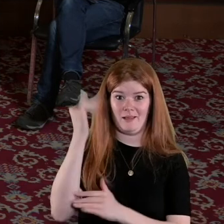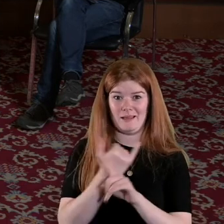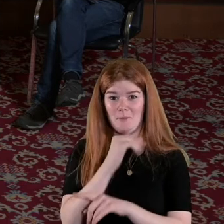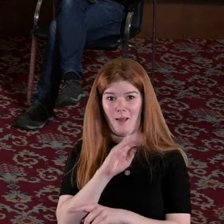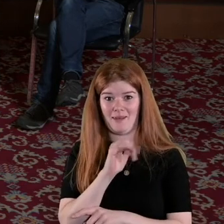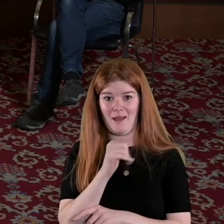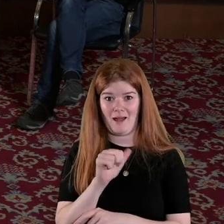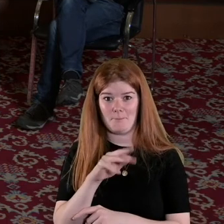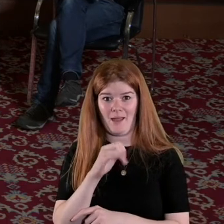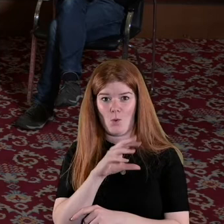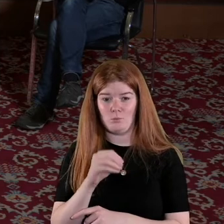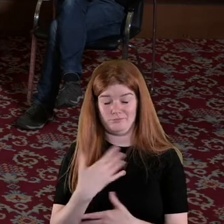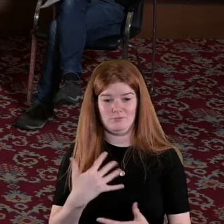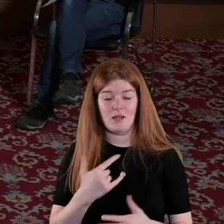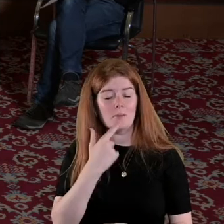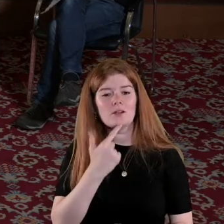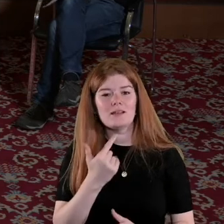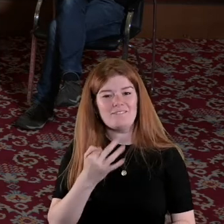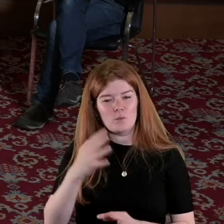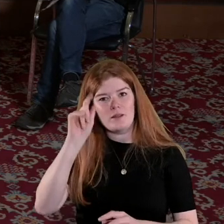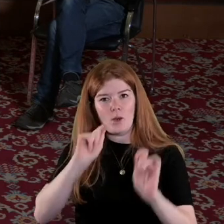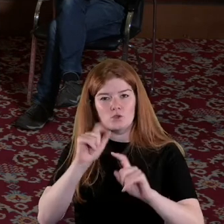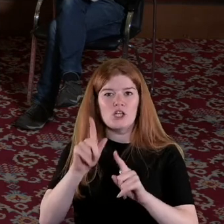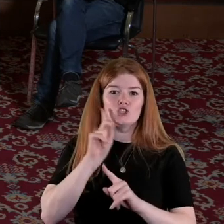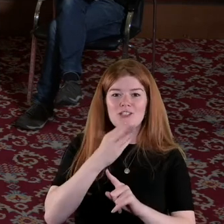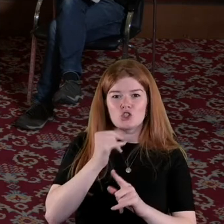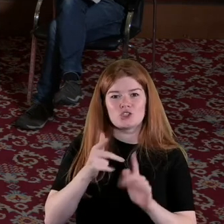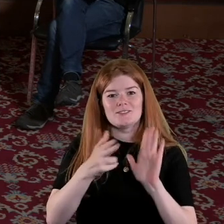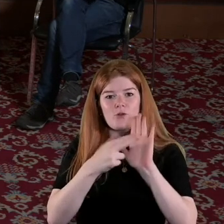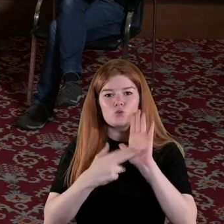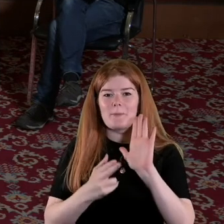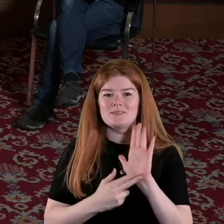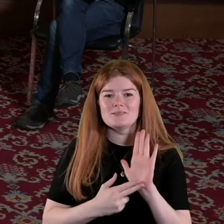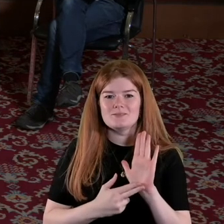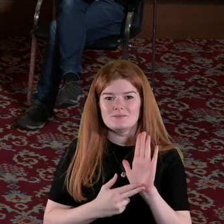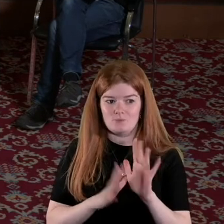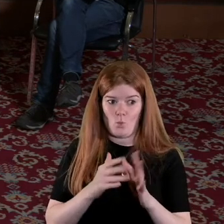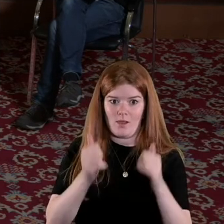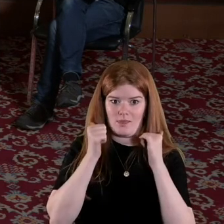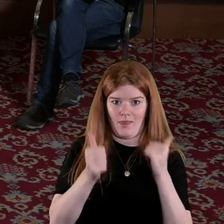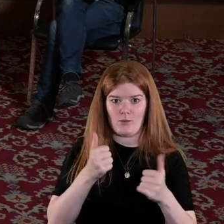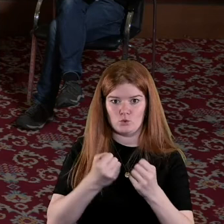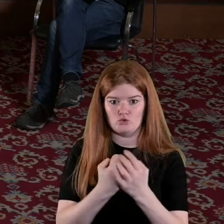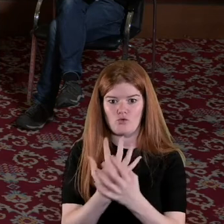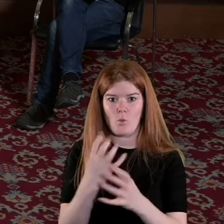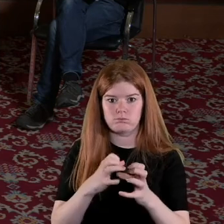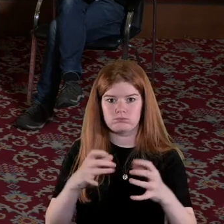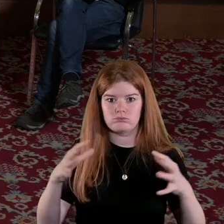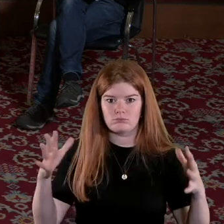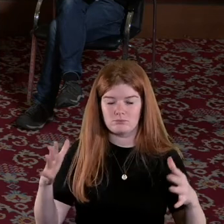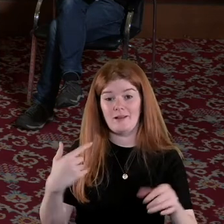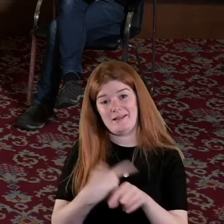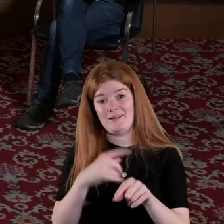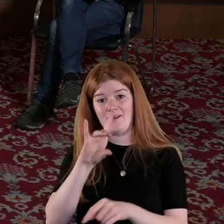maybe you know peeling back the kind of gendered stereotypes that were allowed to develop again